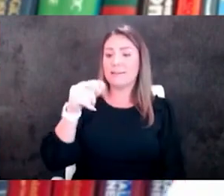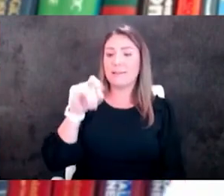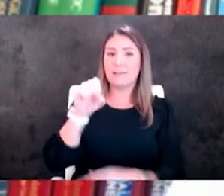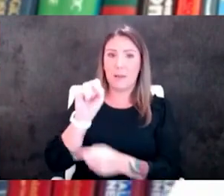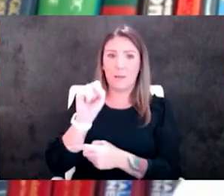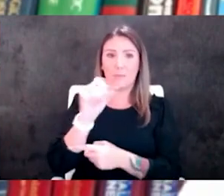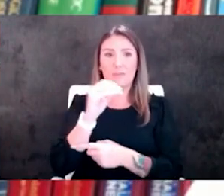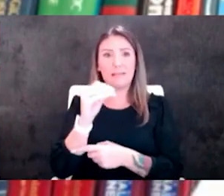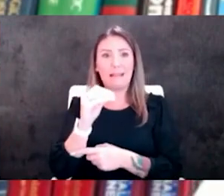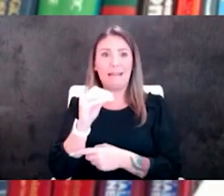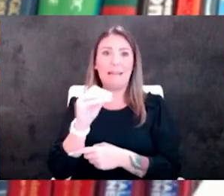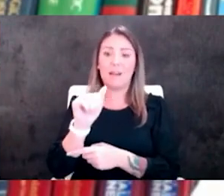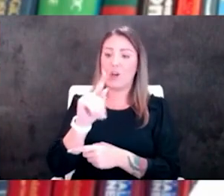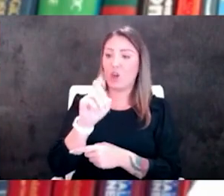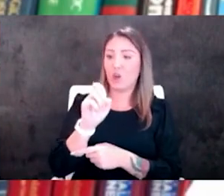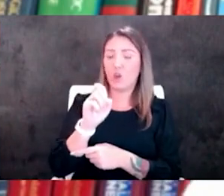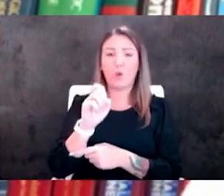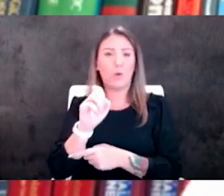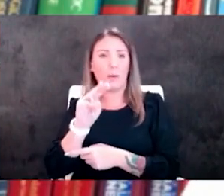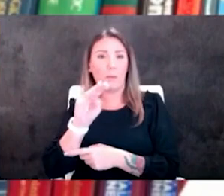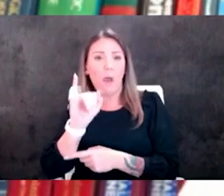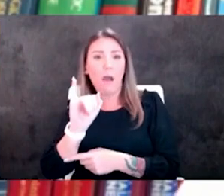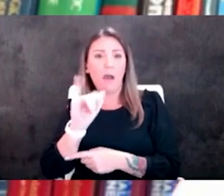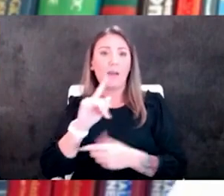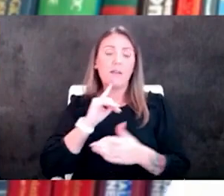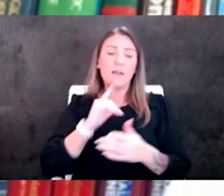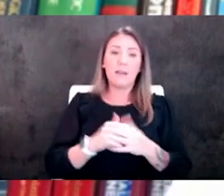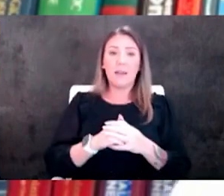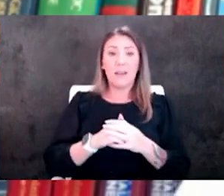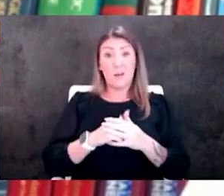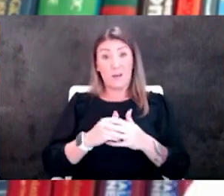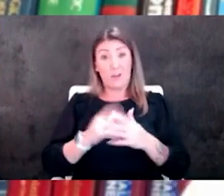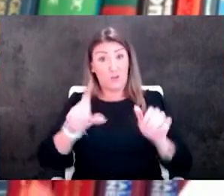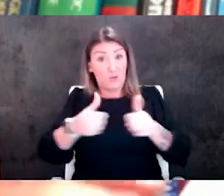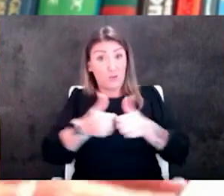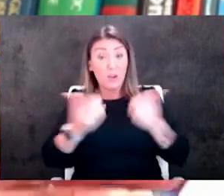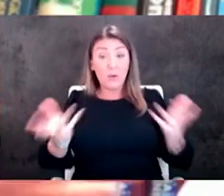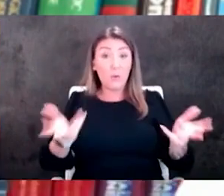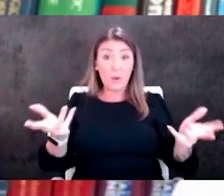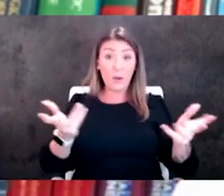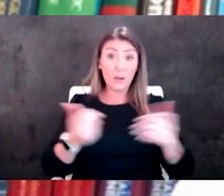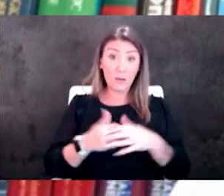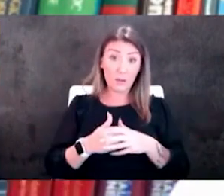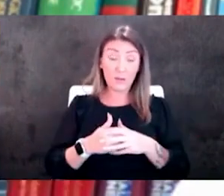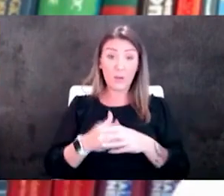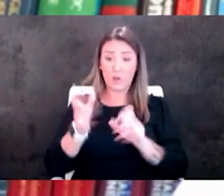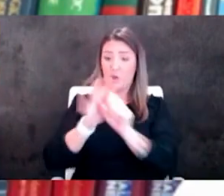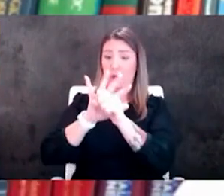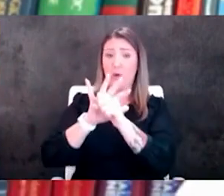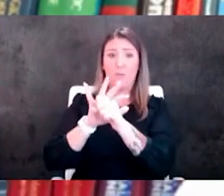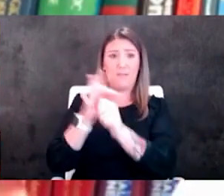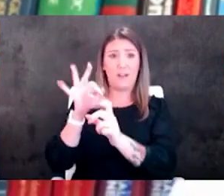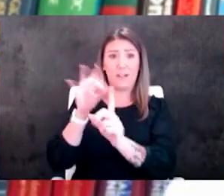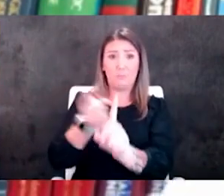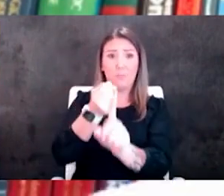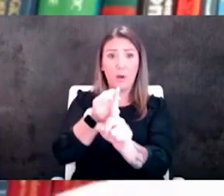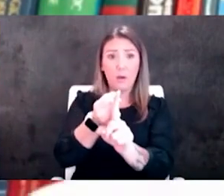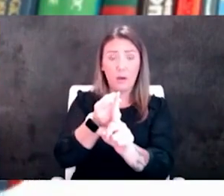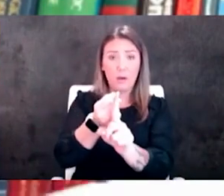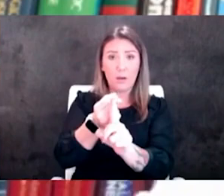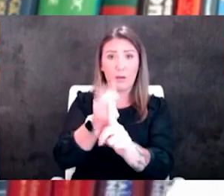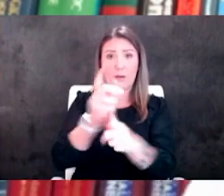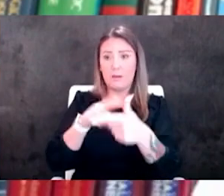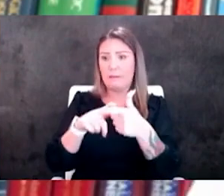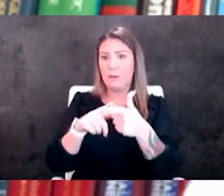mis and you know the the real challenges is that you know once covet hit is the transportation